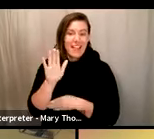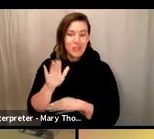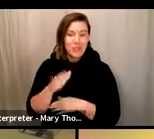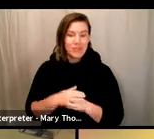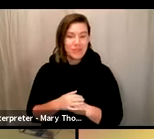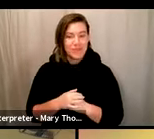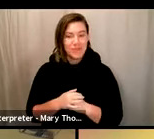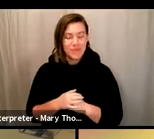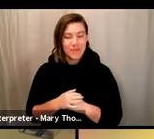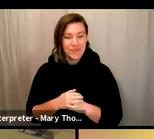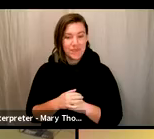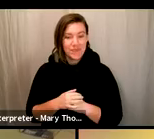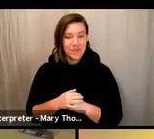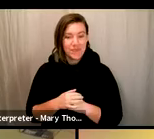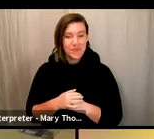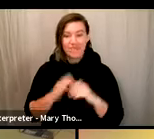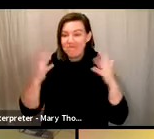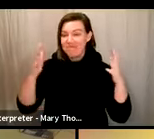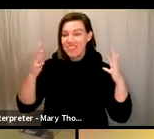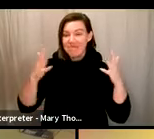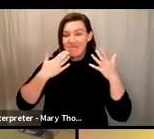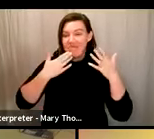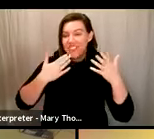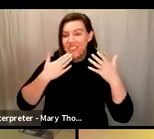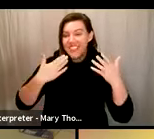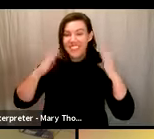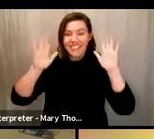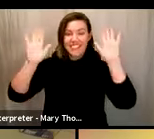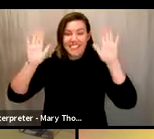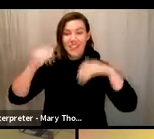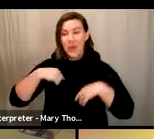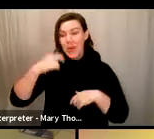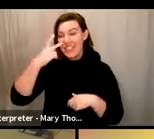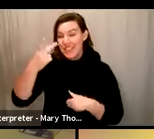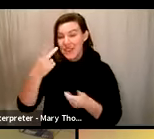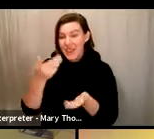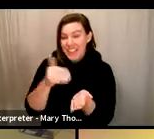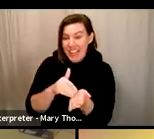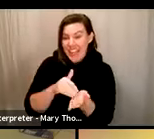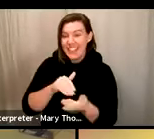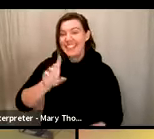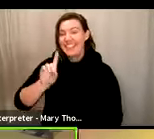Great. Thank you. We will see you on December 16th to certify the recount. Thank you.